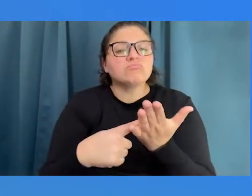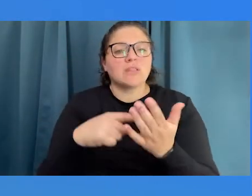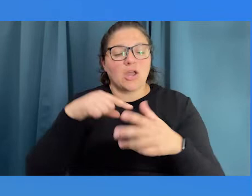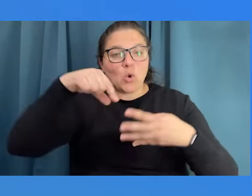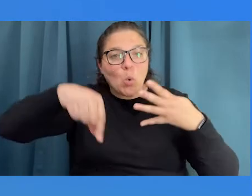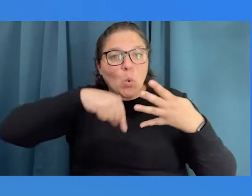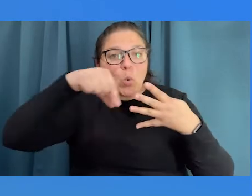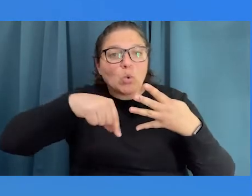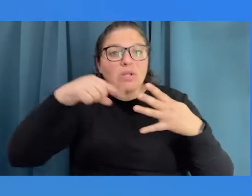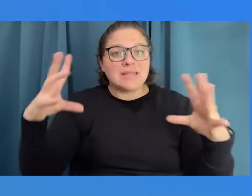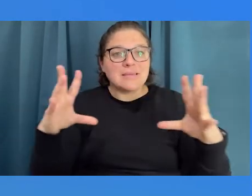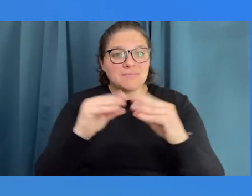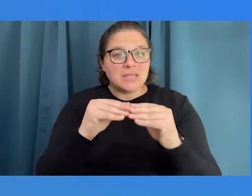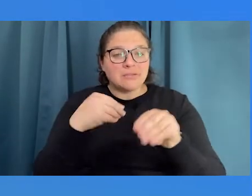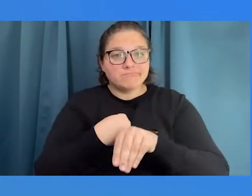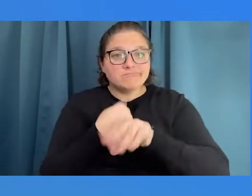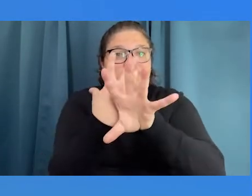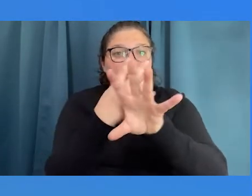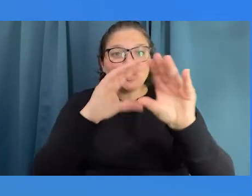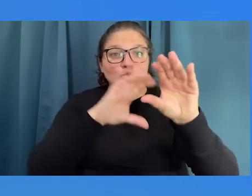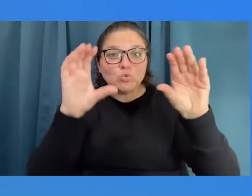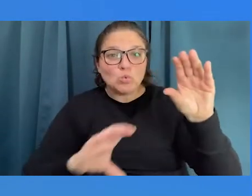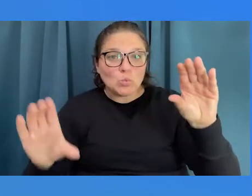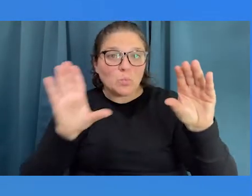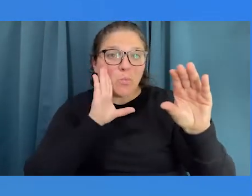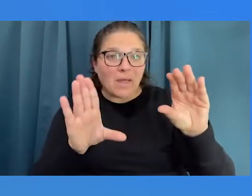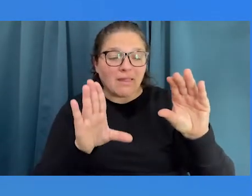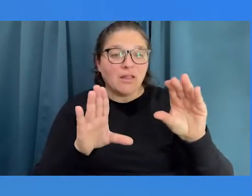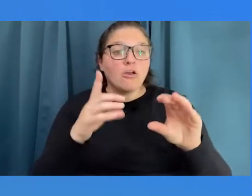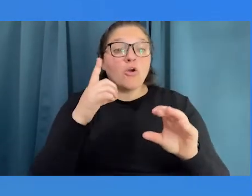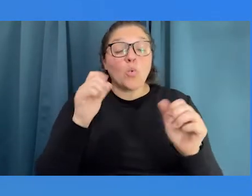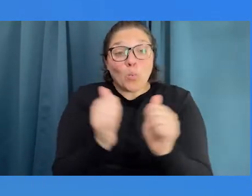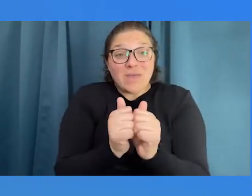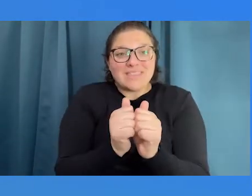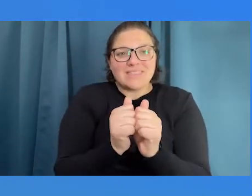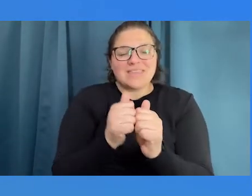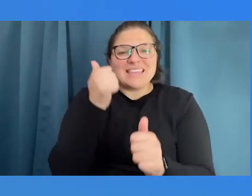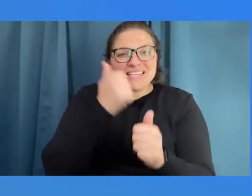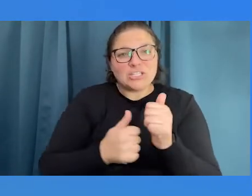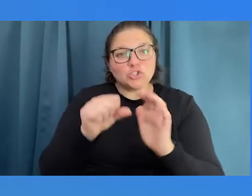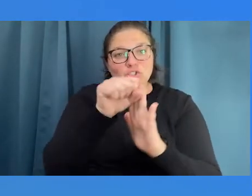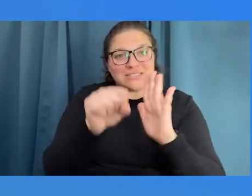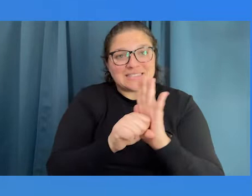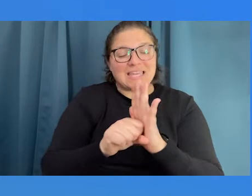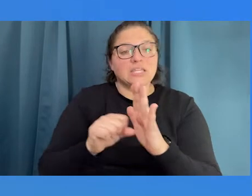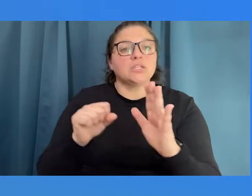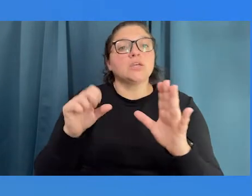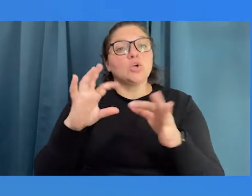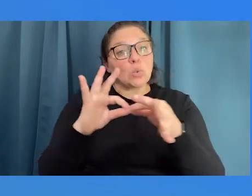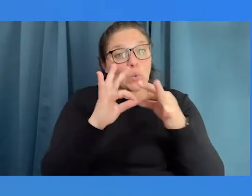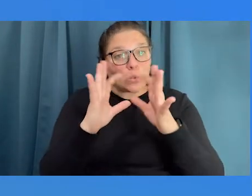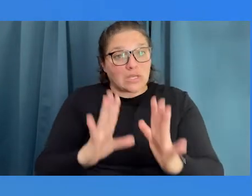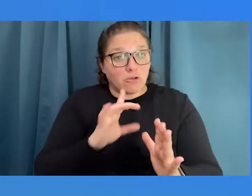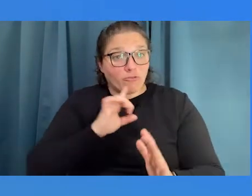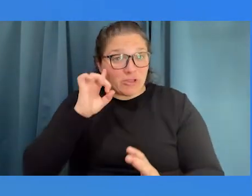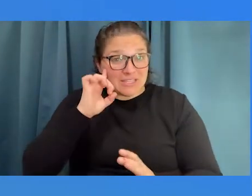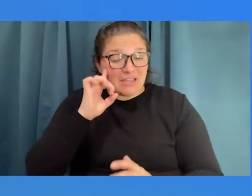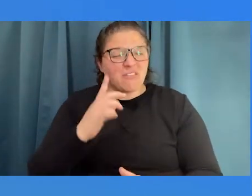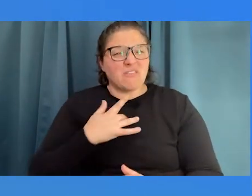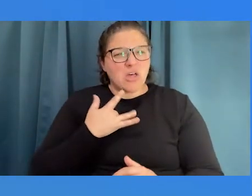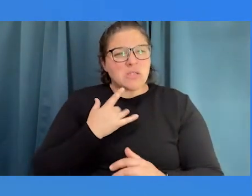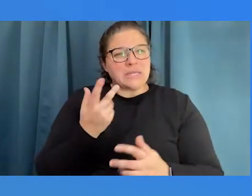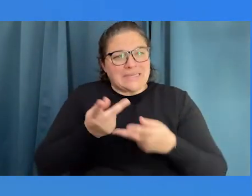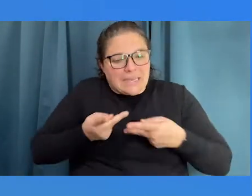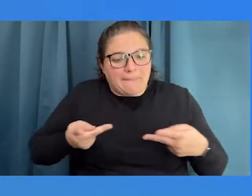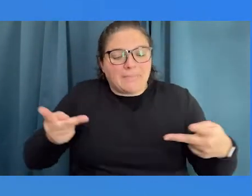would have quarterly Zoom calls with state coordinators for the deaf. We felt as though we needed to have a room,